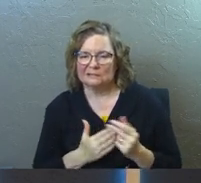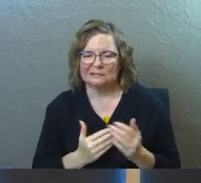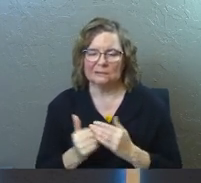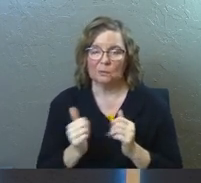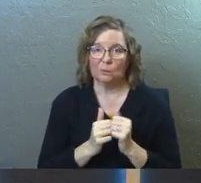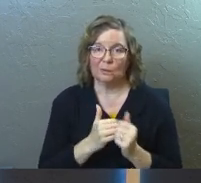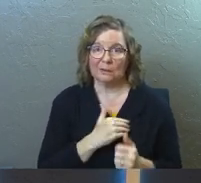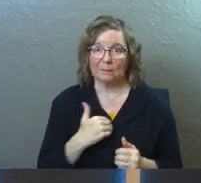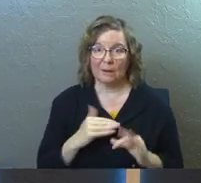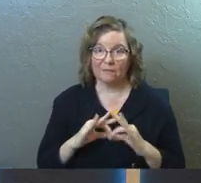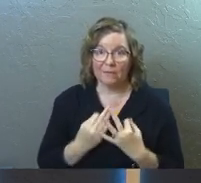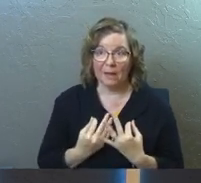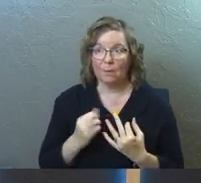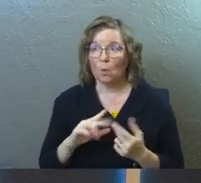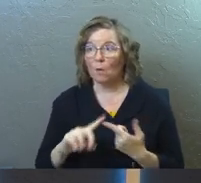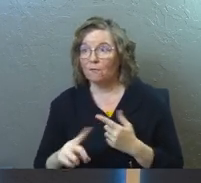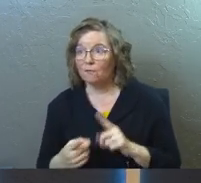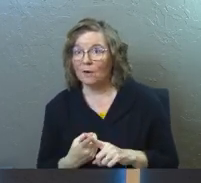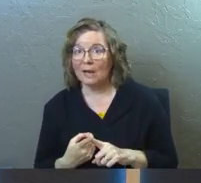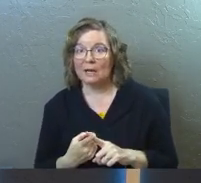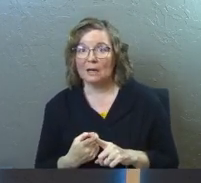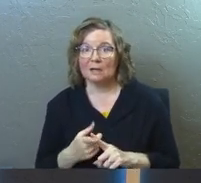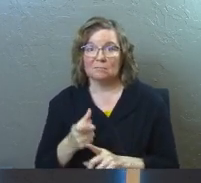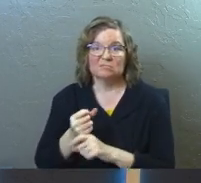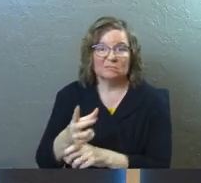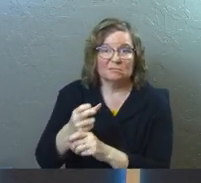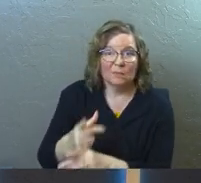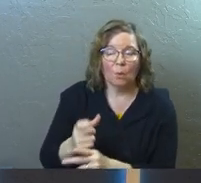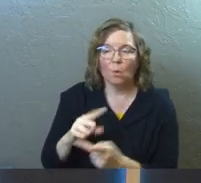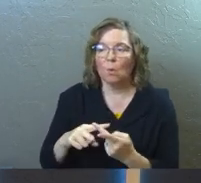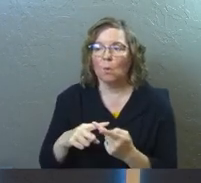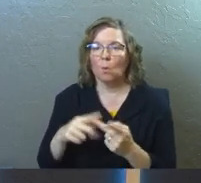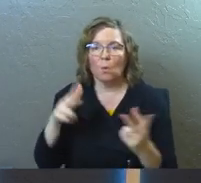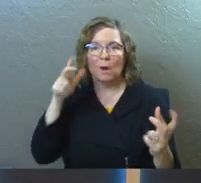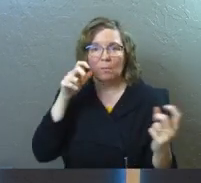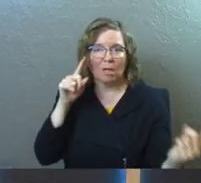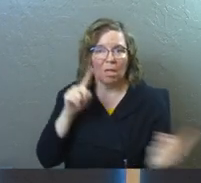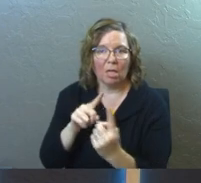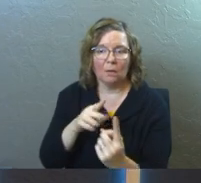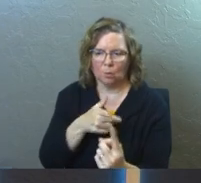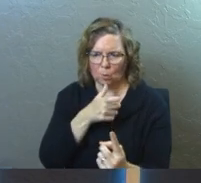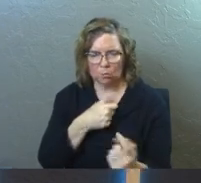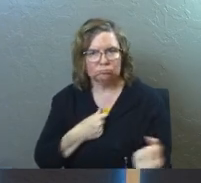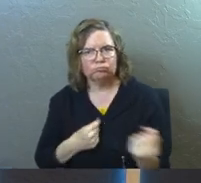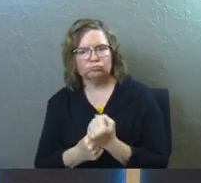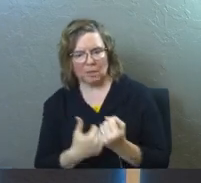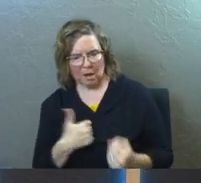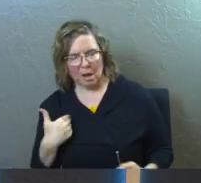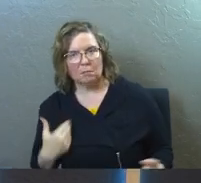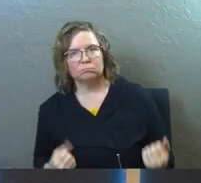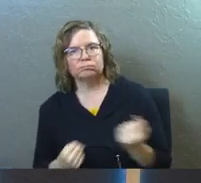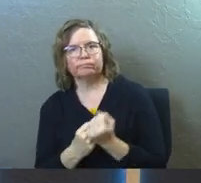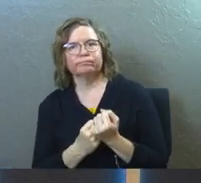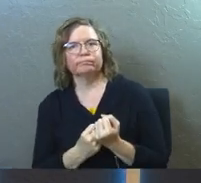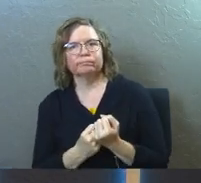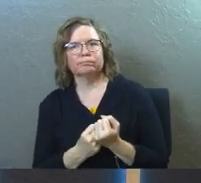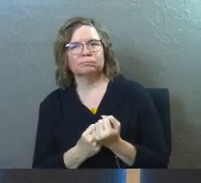with a member of the family or a friend is attacking you or an enemy is attacking you, guess who's got your back? I do.